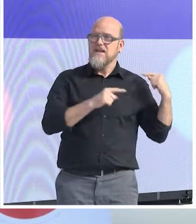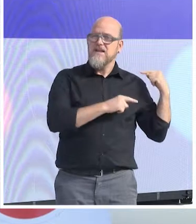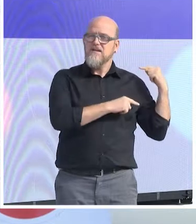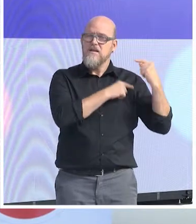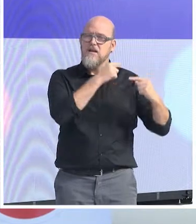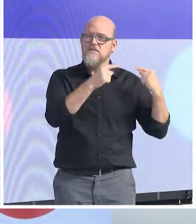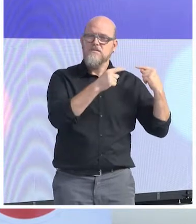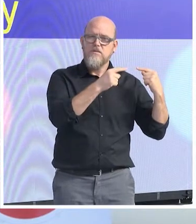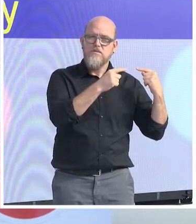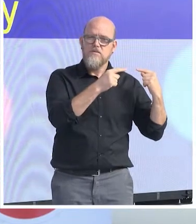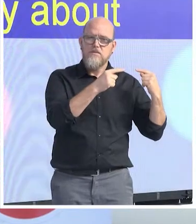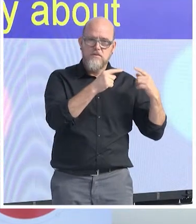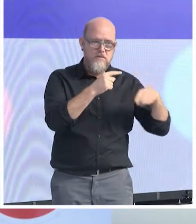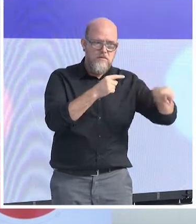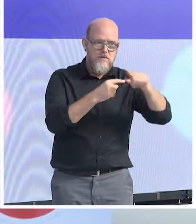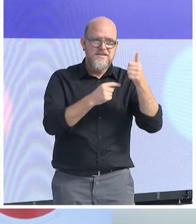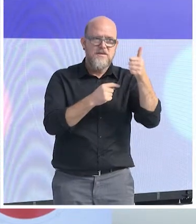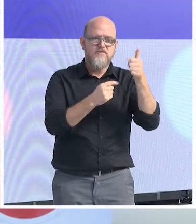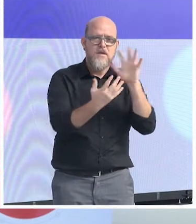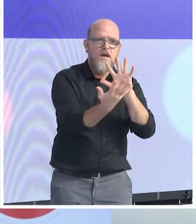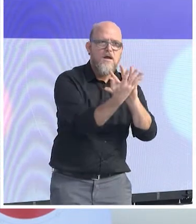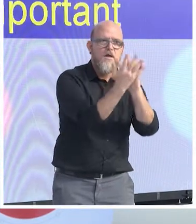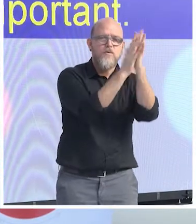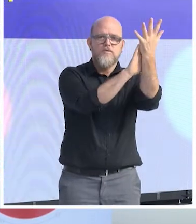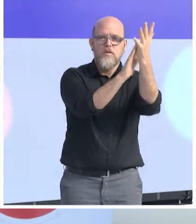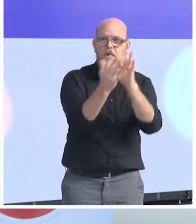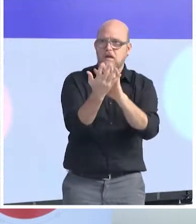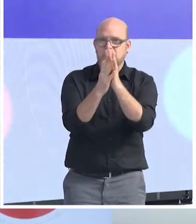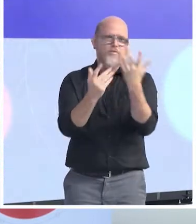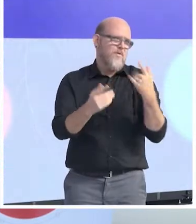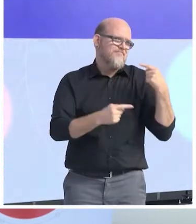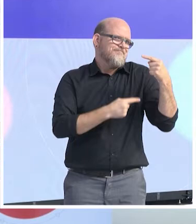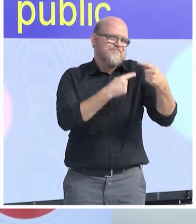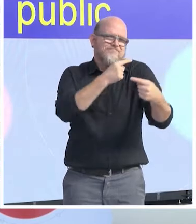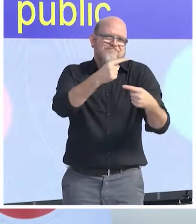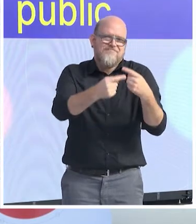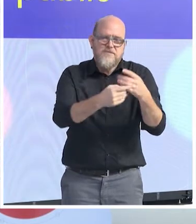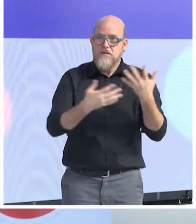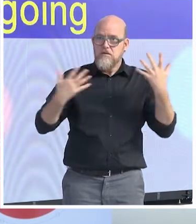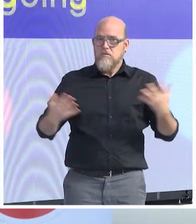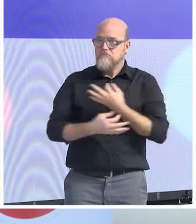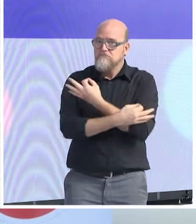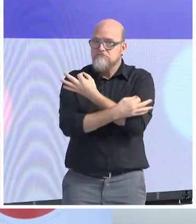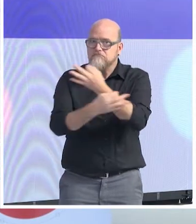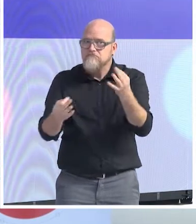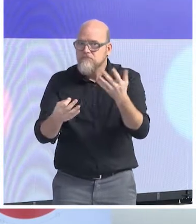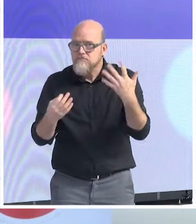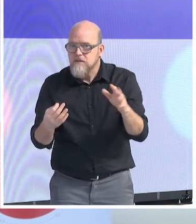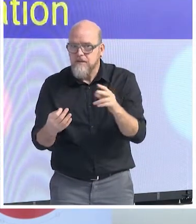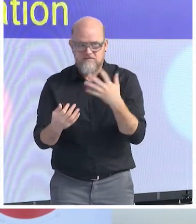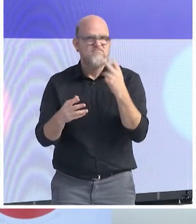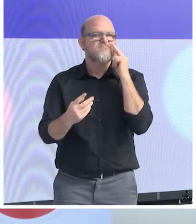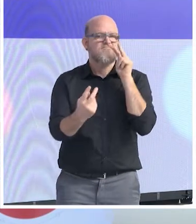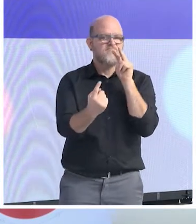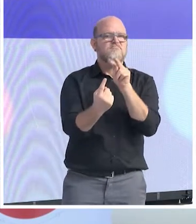important. By the way, even today if you go on the public opinion polls, you're going to see that the generation that pays most attention